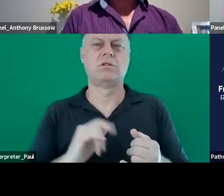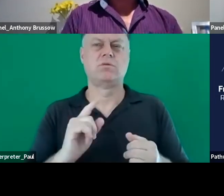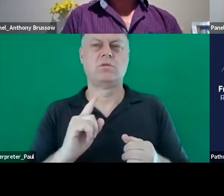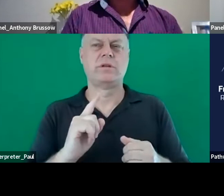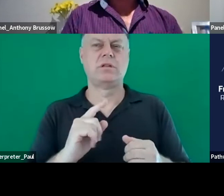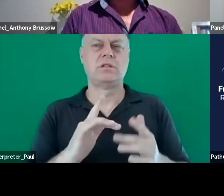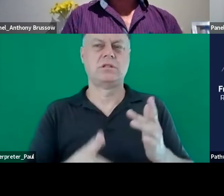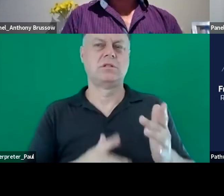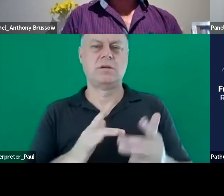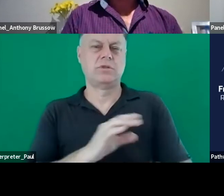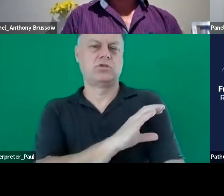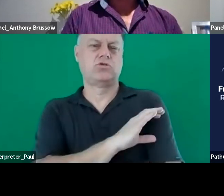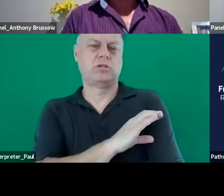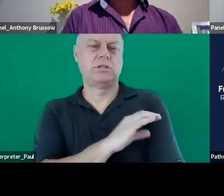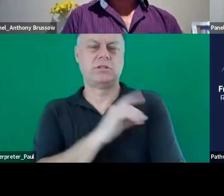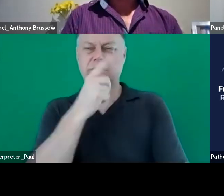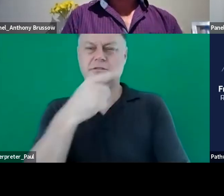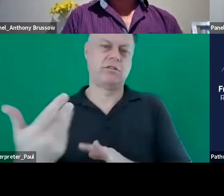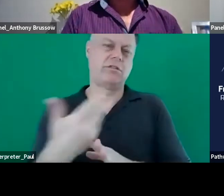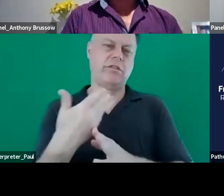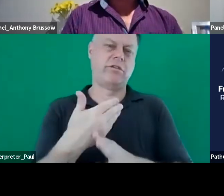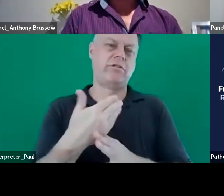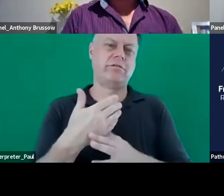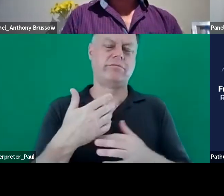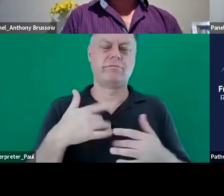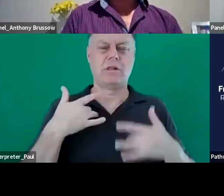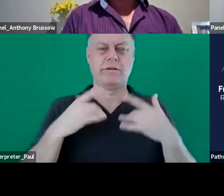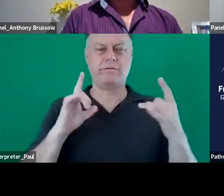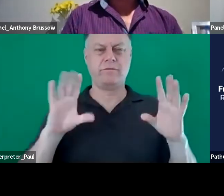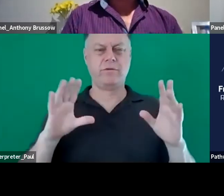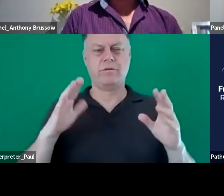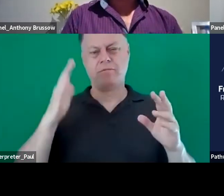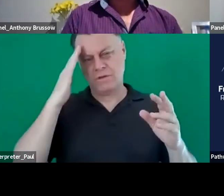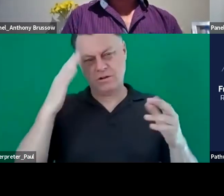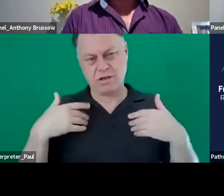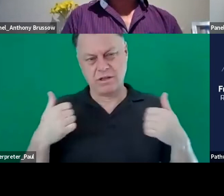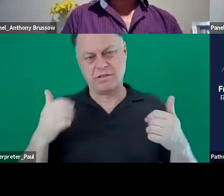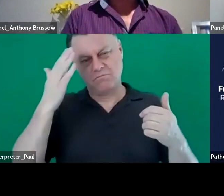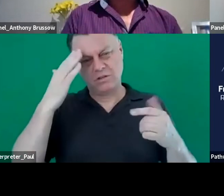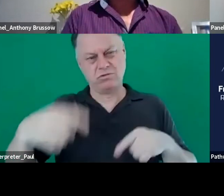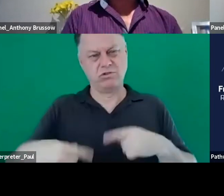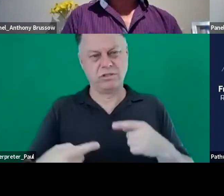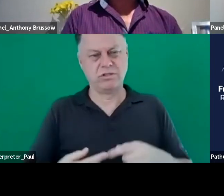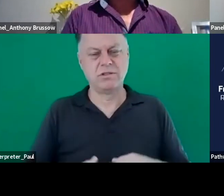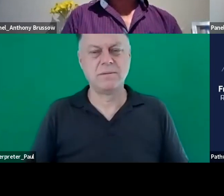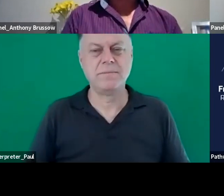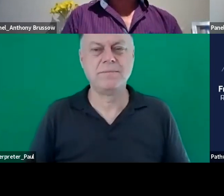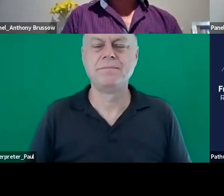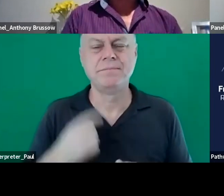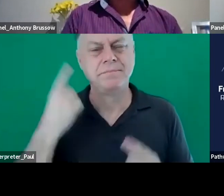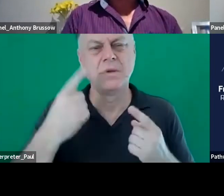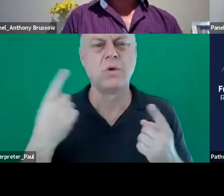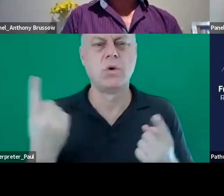people's lives through mental health or mental challenges so we need to really adapt to who are the